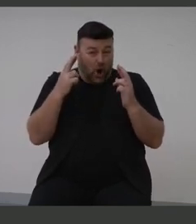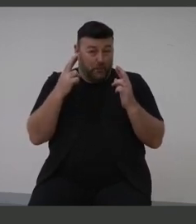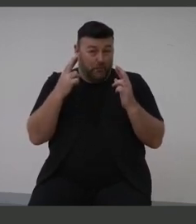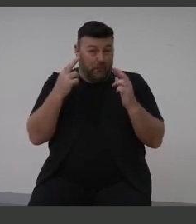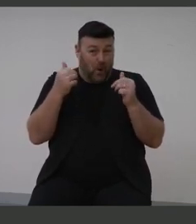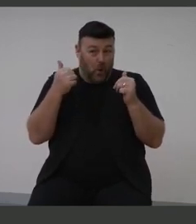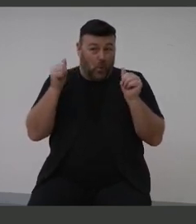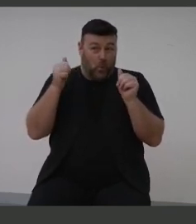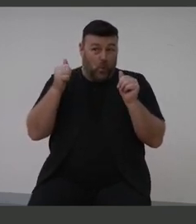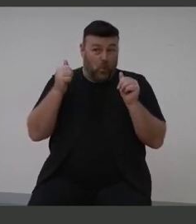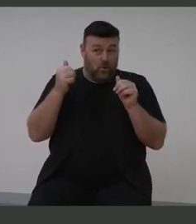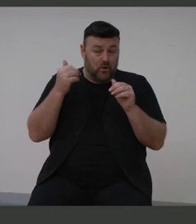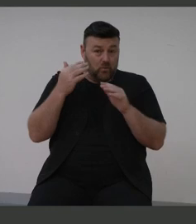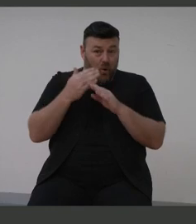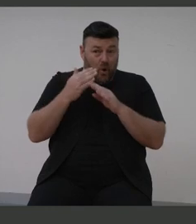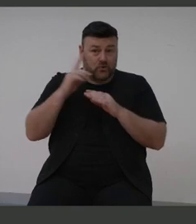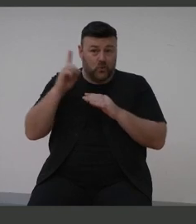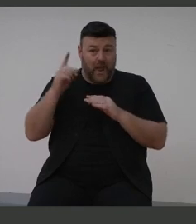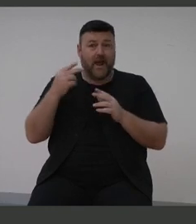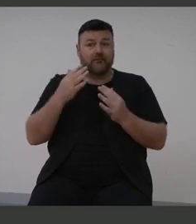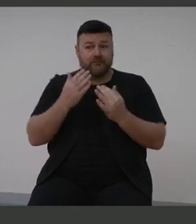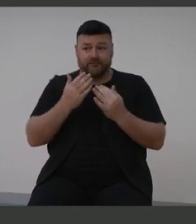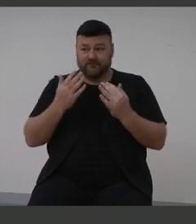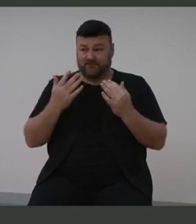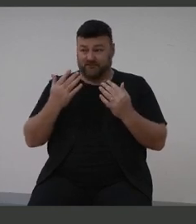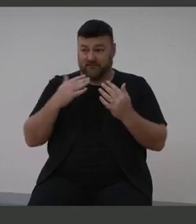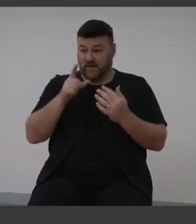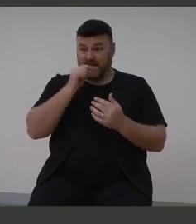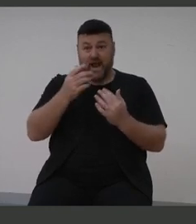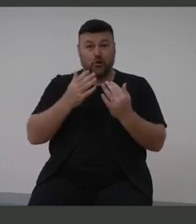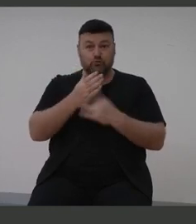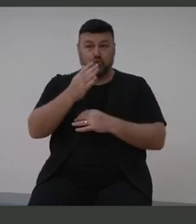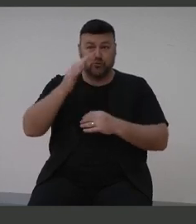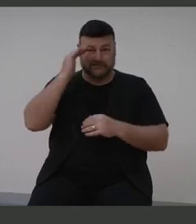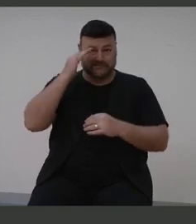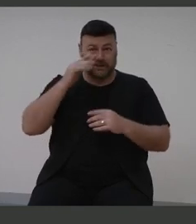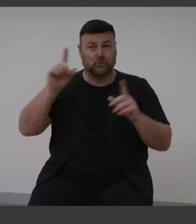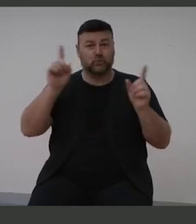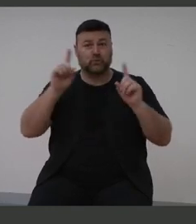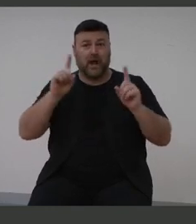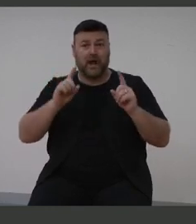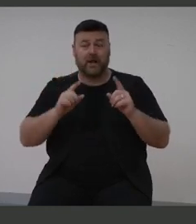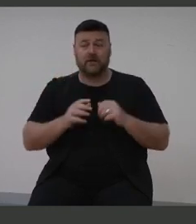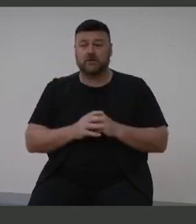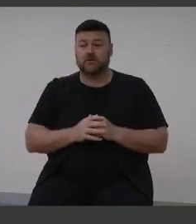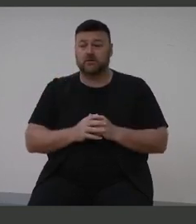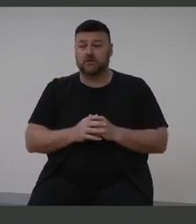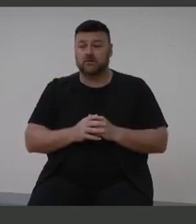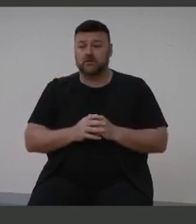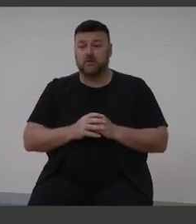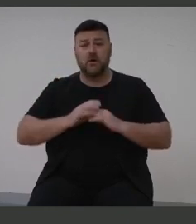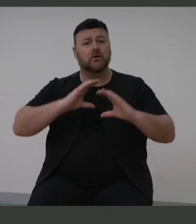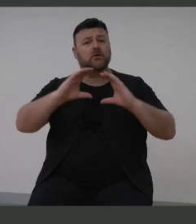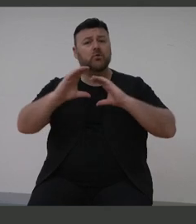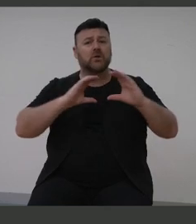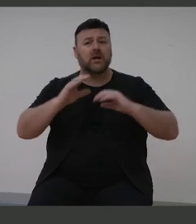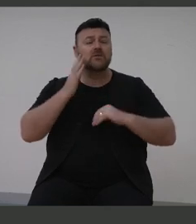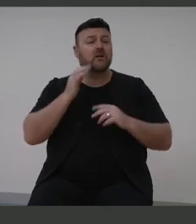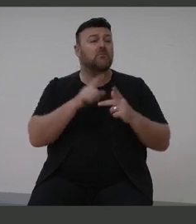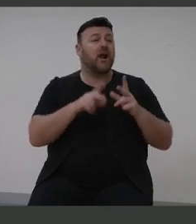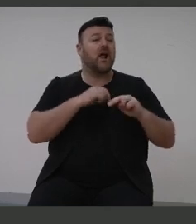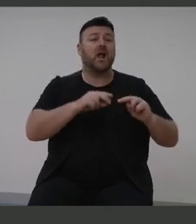to get us through today's challenges. Communications, whether it's verbal or through signing,